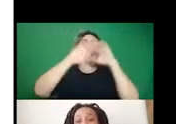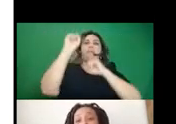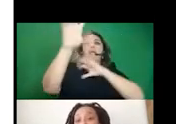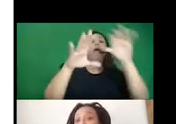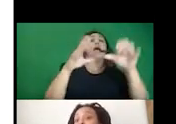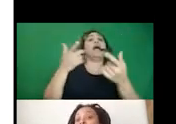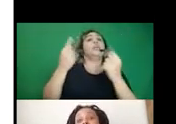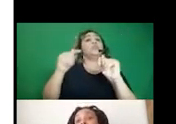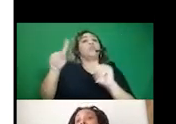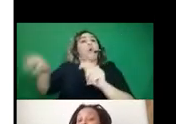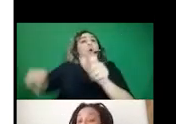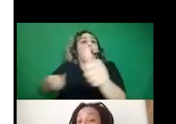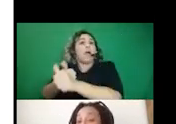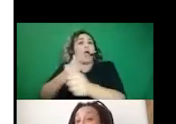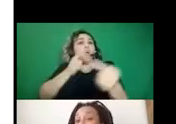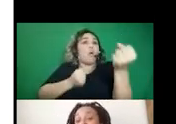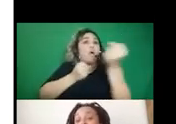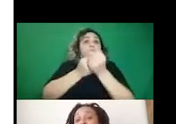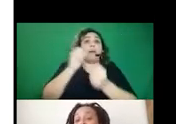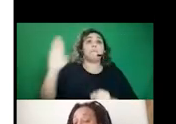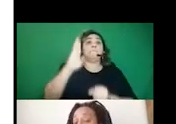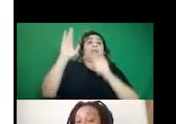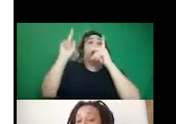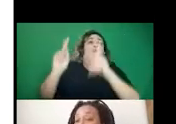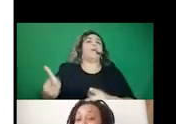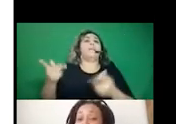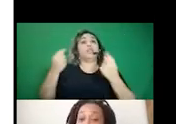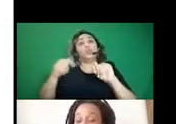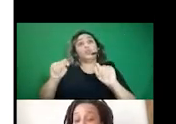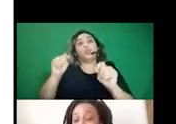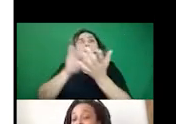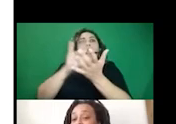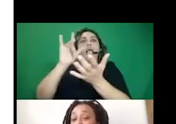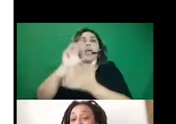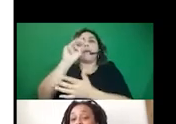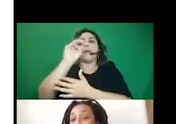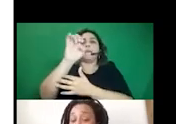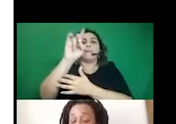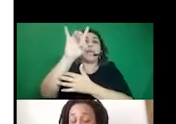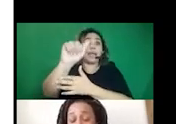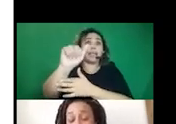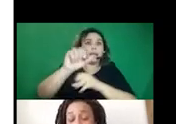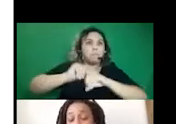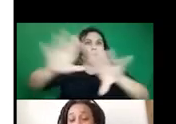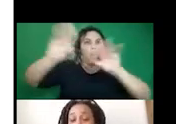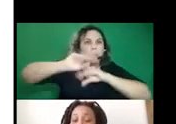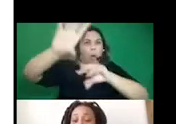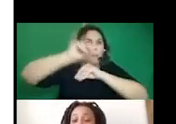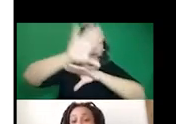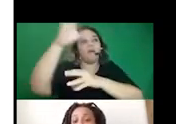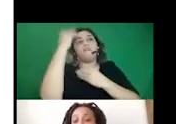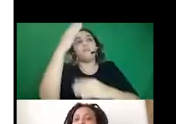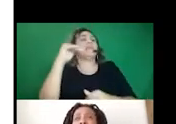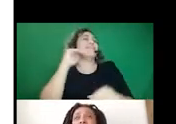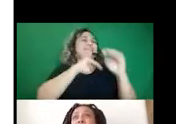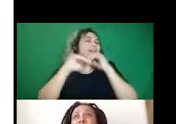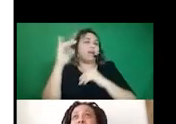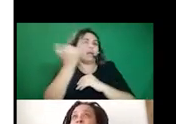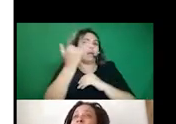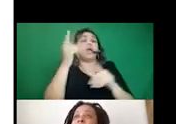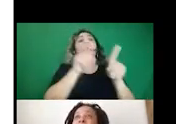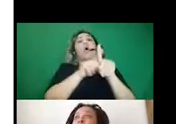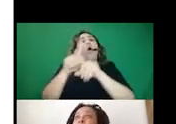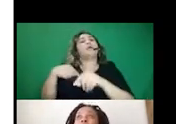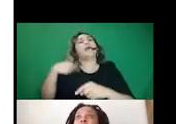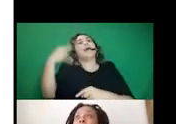funded by billionaires to prop up like media outfits that can really pump out some of this information. And then I also